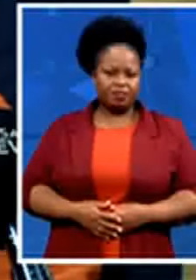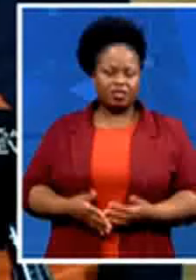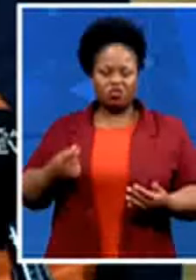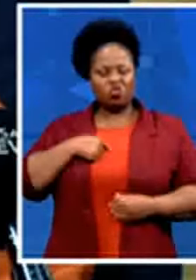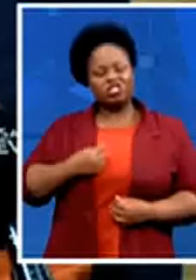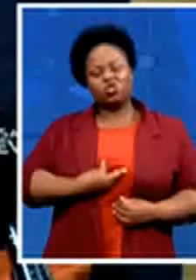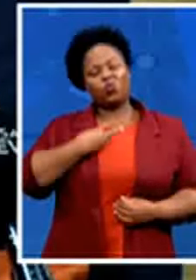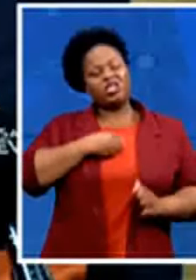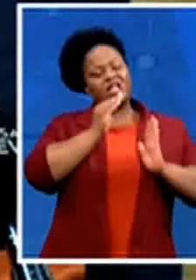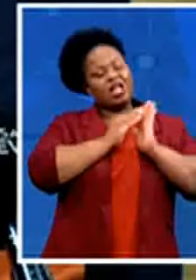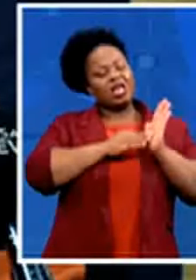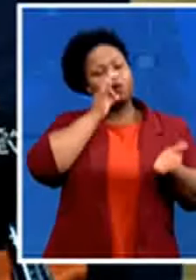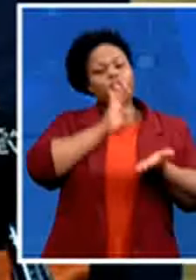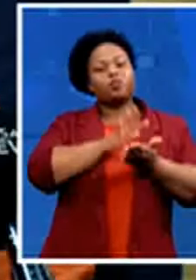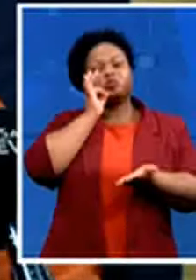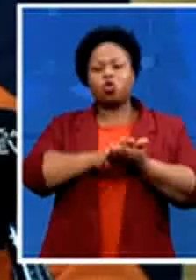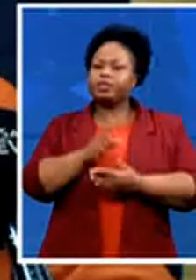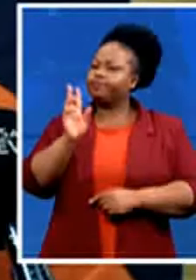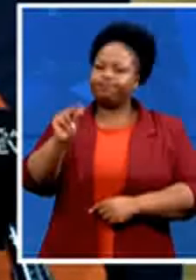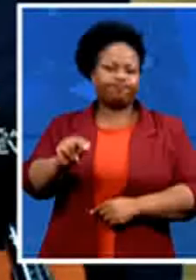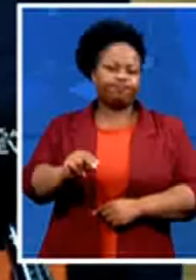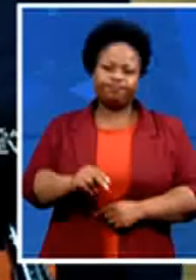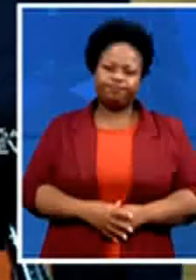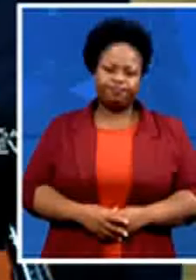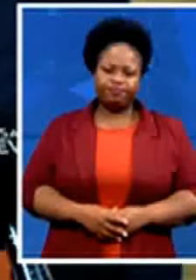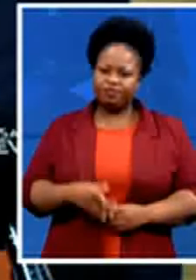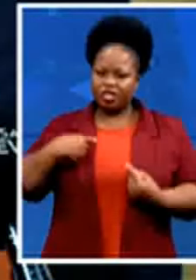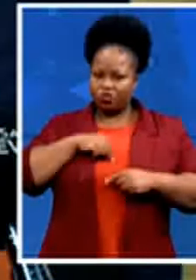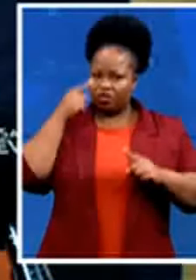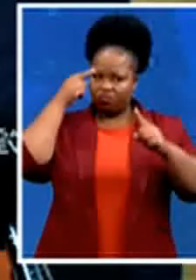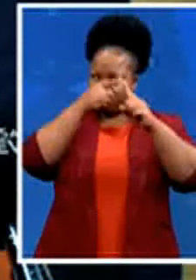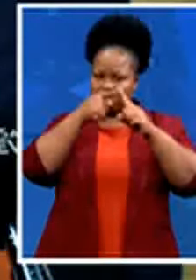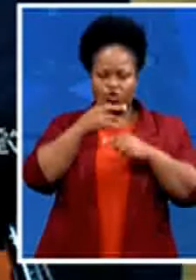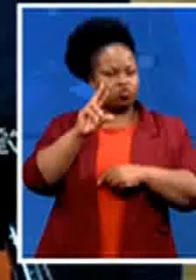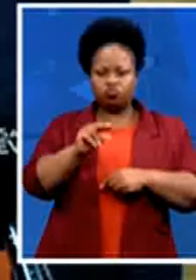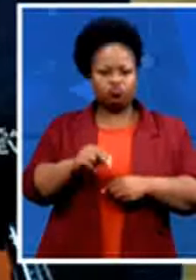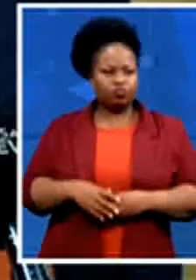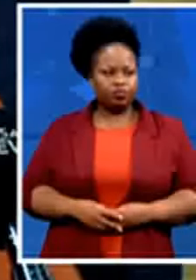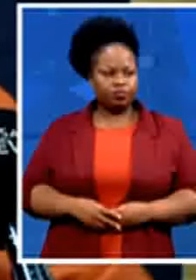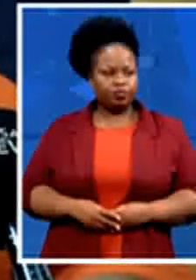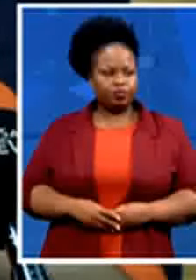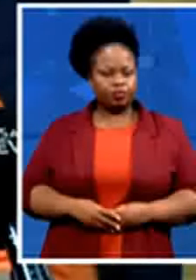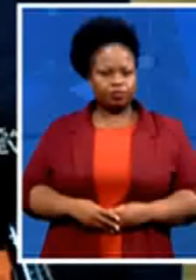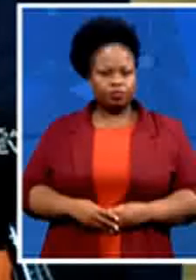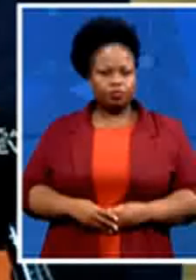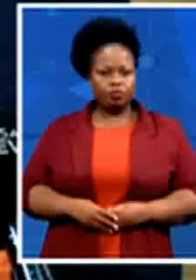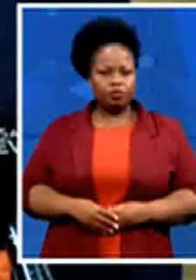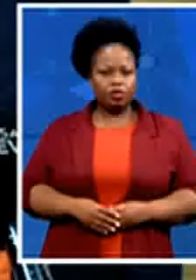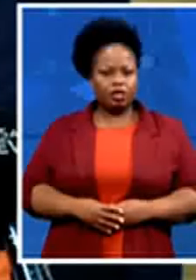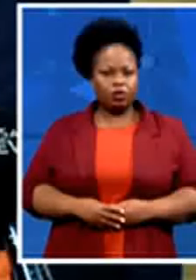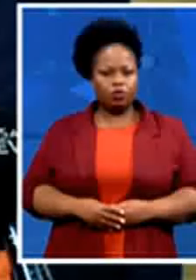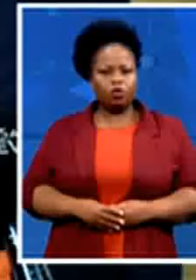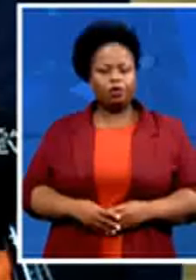that is not our manifesto and to share with you also the names of